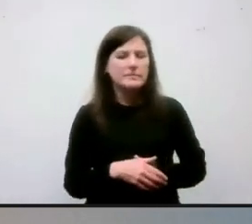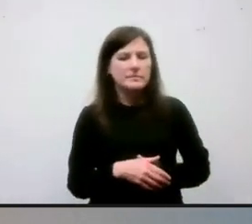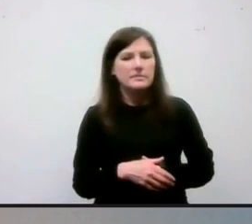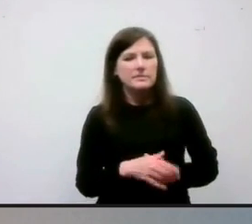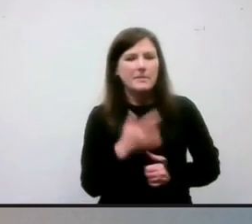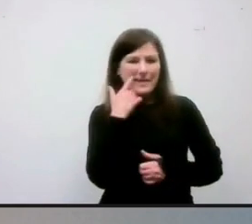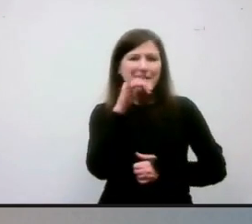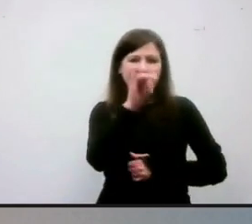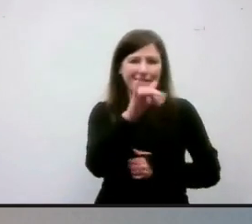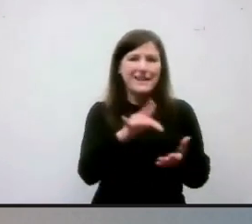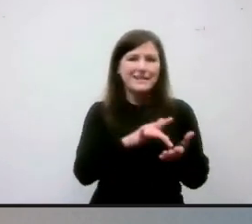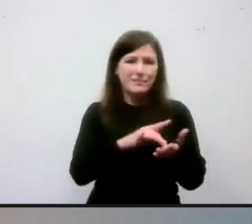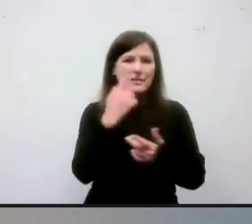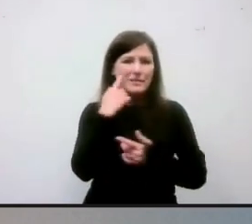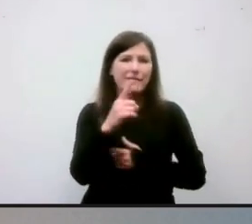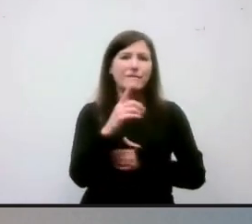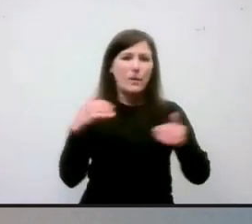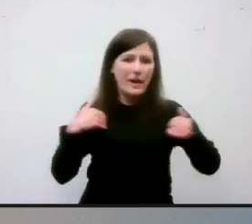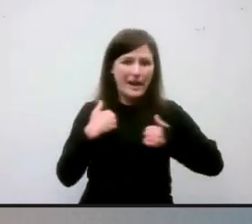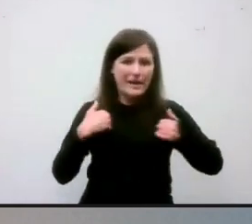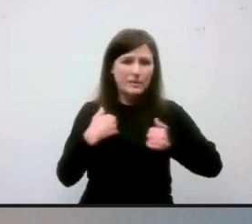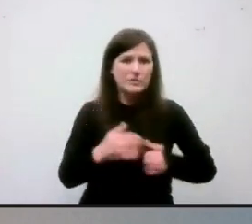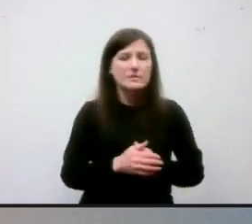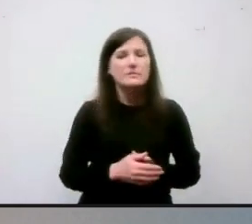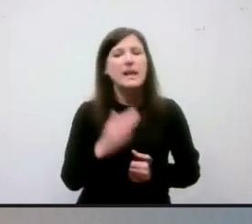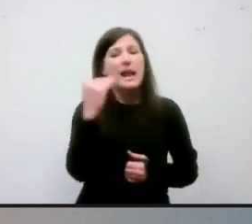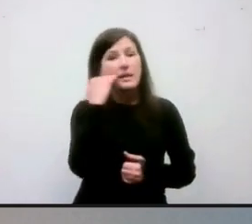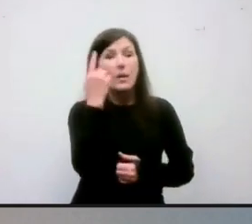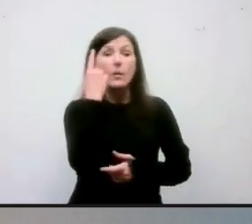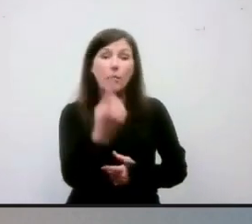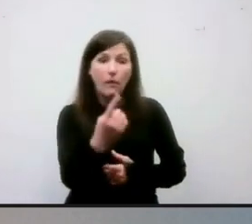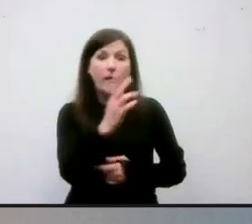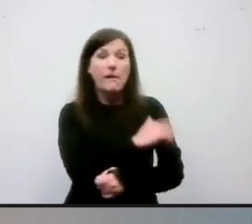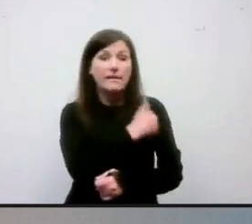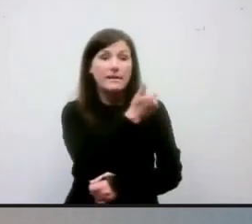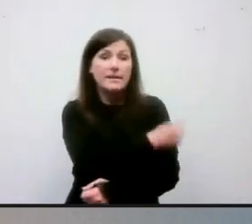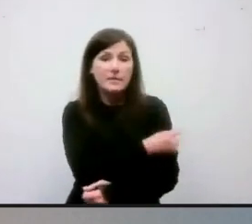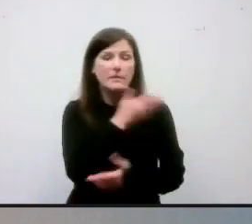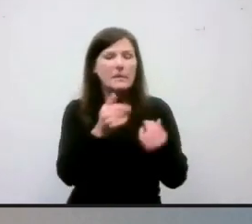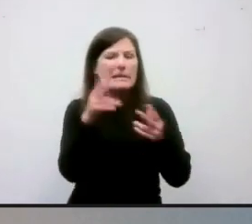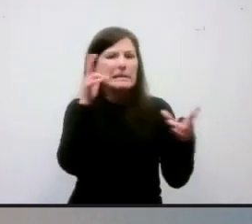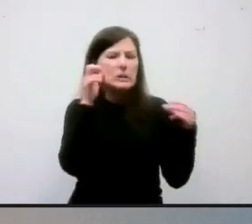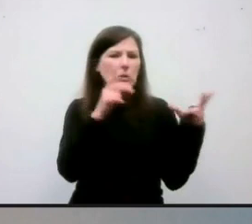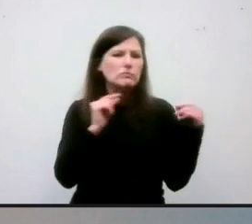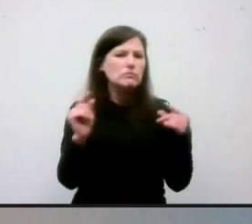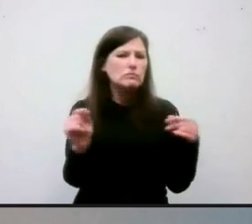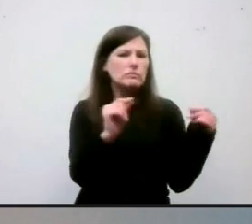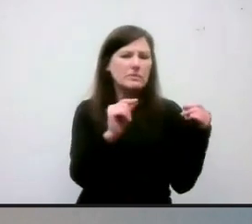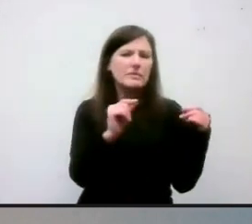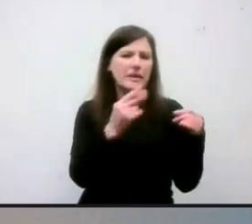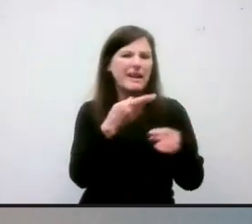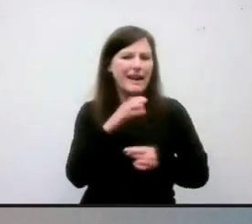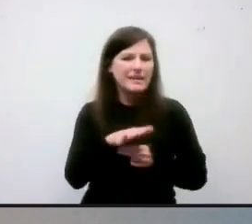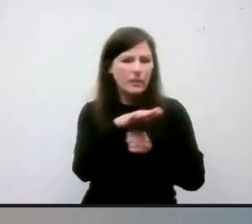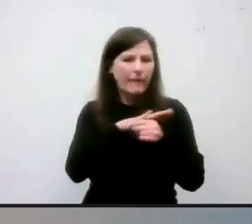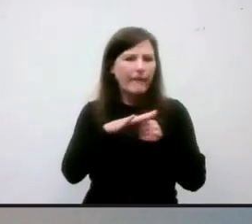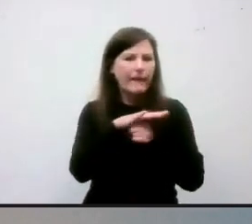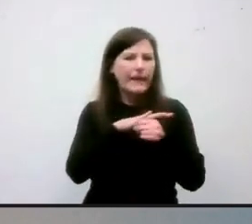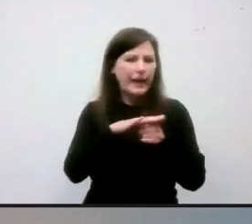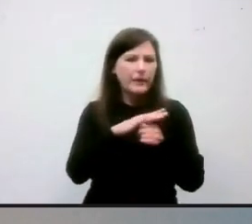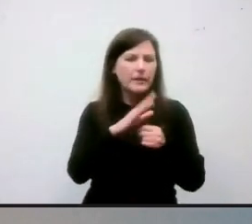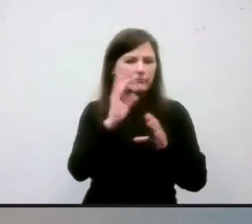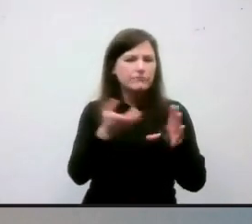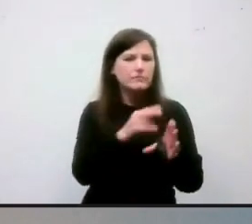I have, I know of one hospitalization. I did hear a rumor about some people in the Pine Belt being hospitalized. When I